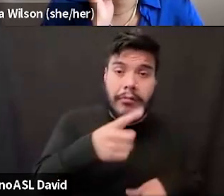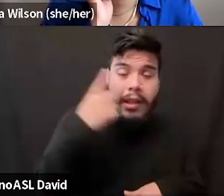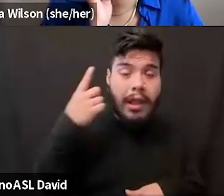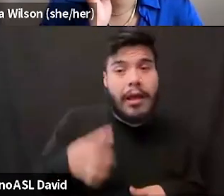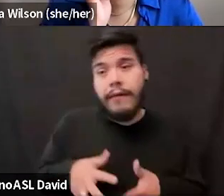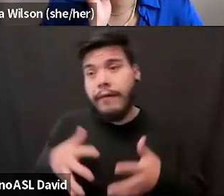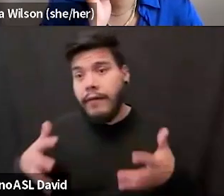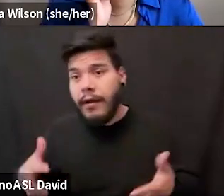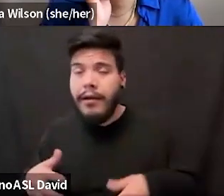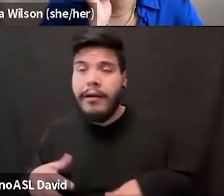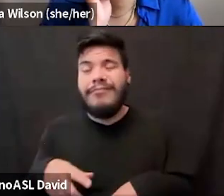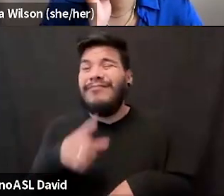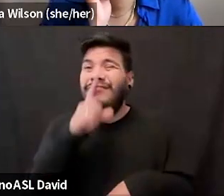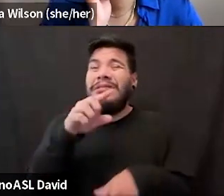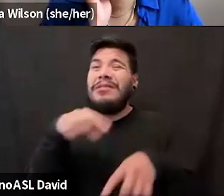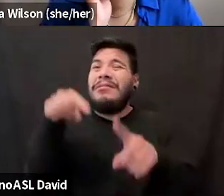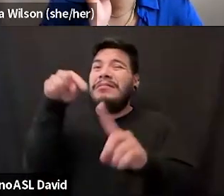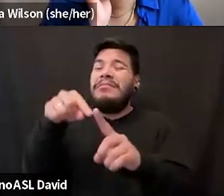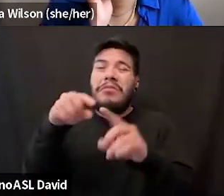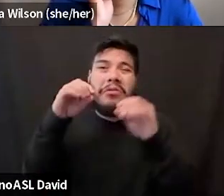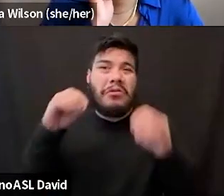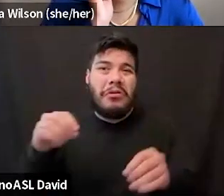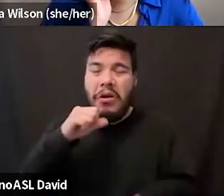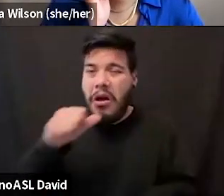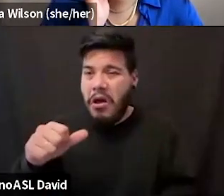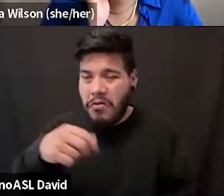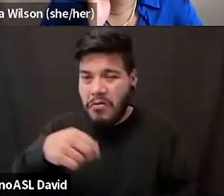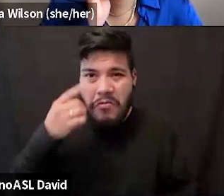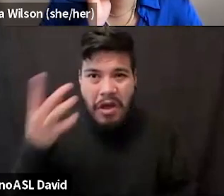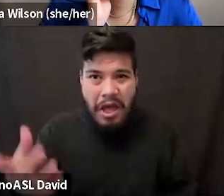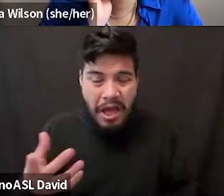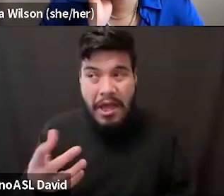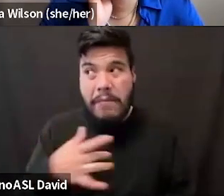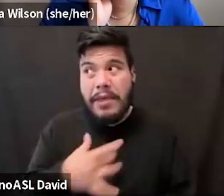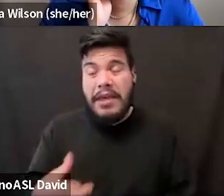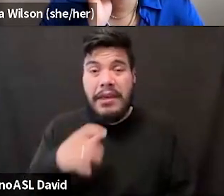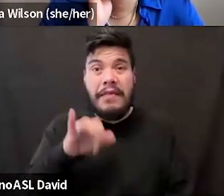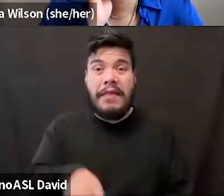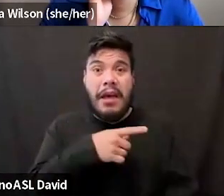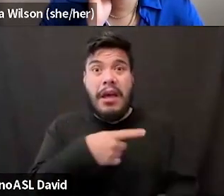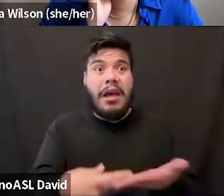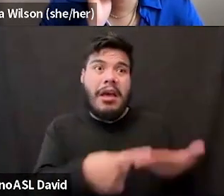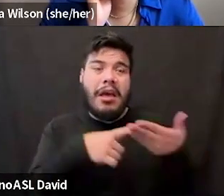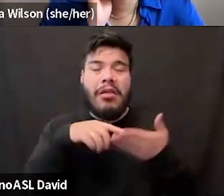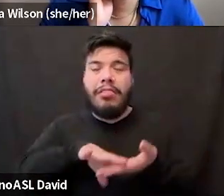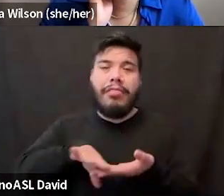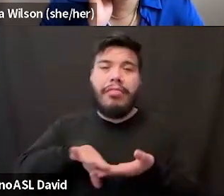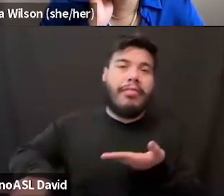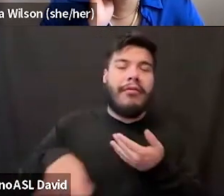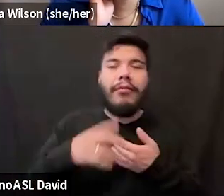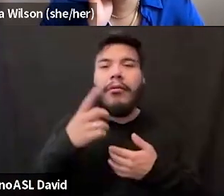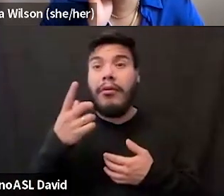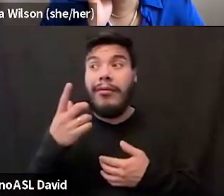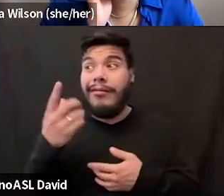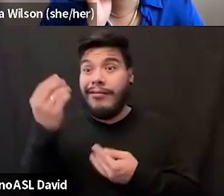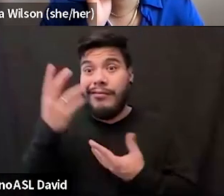a thin white girl, um, is oftentimes disregarded. Uh, or I'm told that I actually don't see